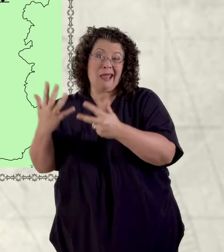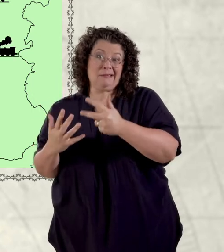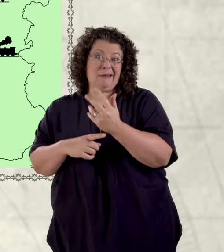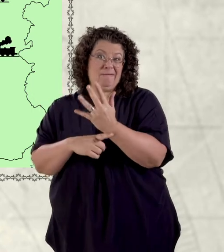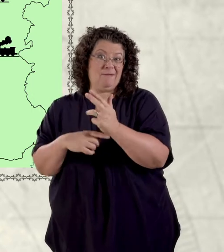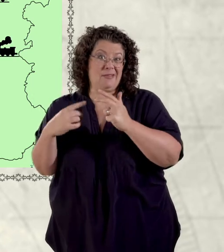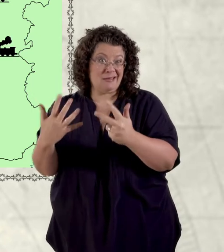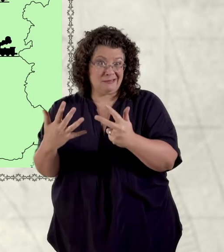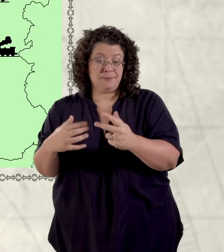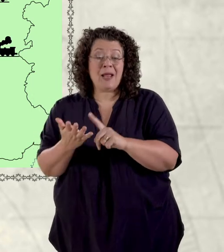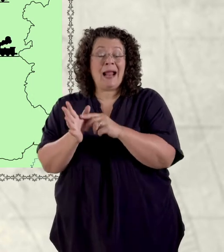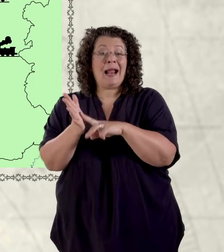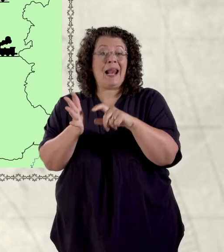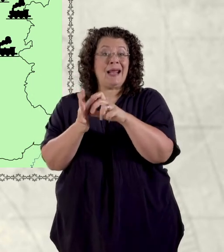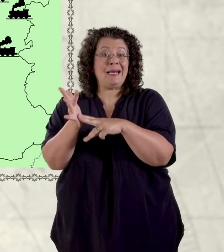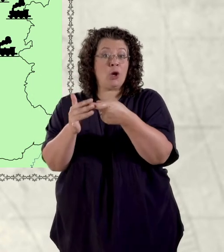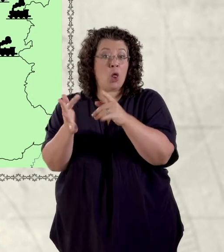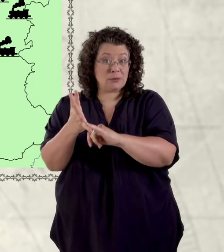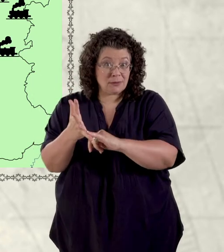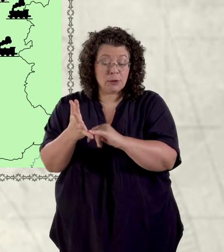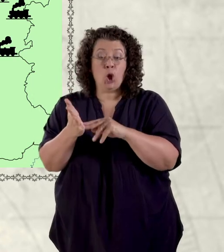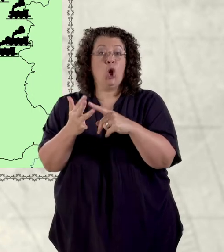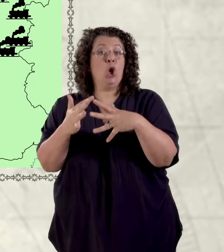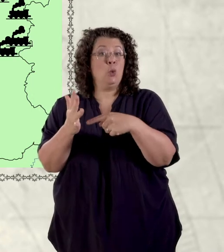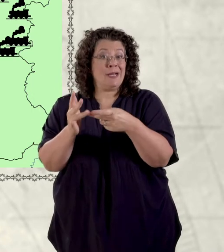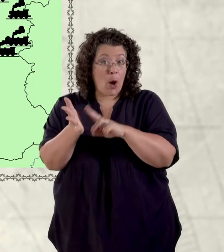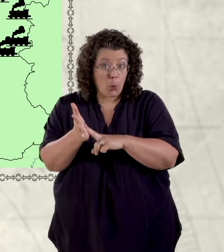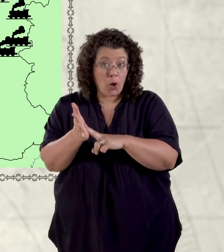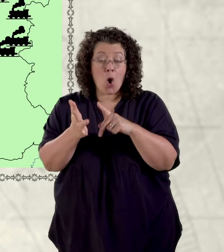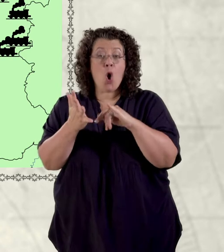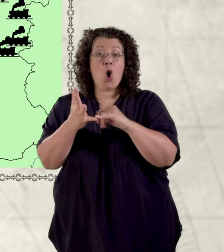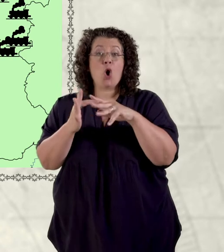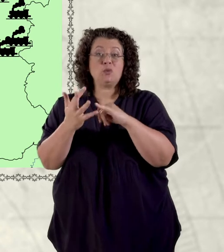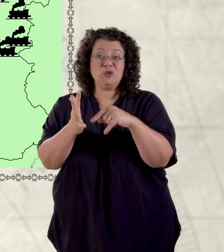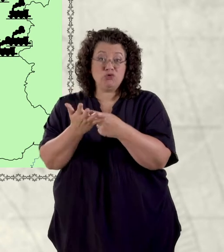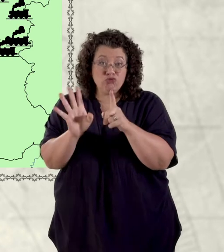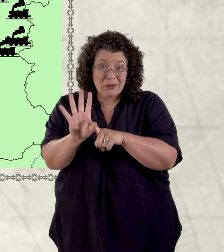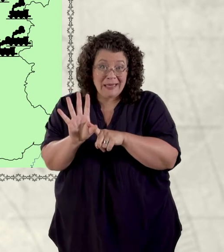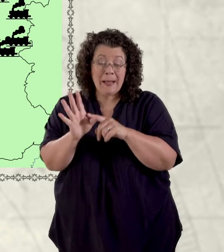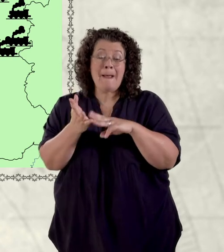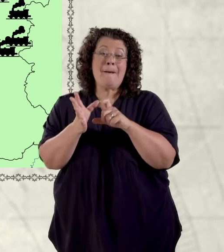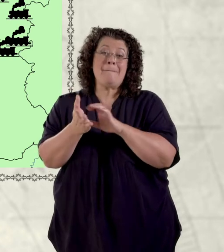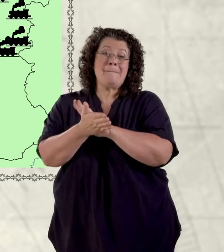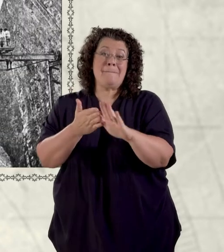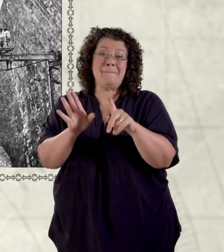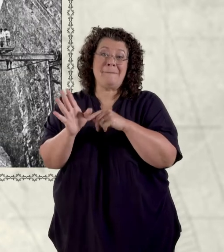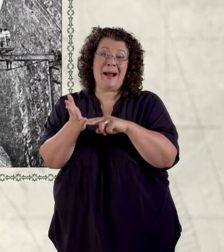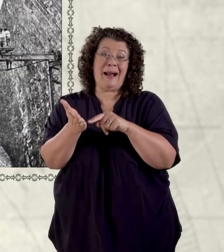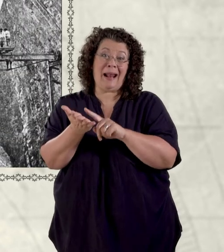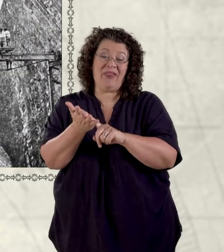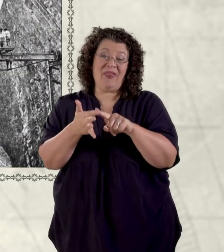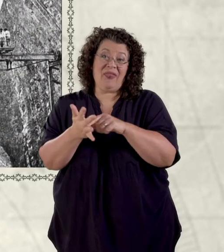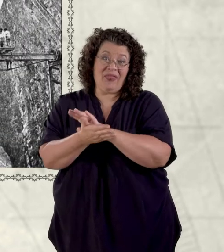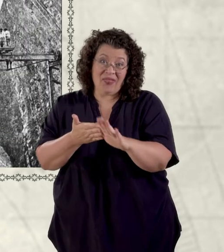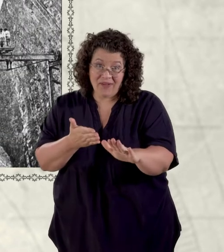llanidlois newtown oswestry machynlleth but that